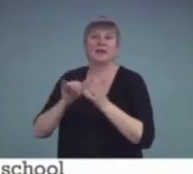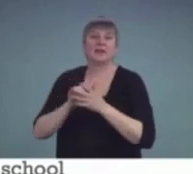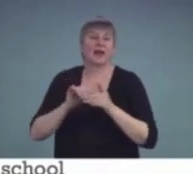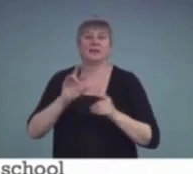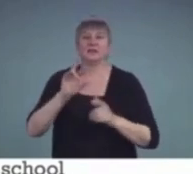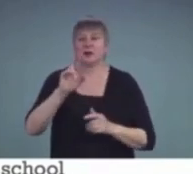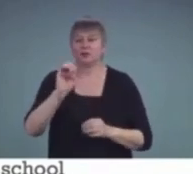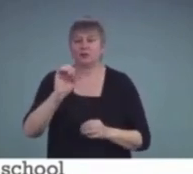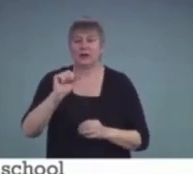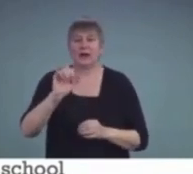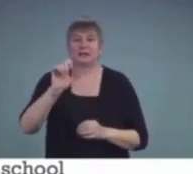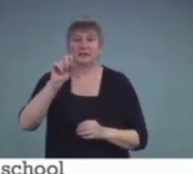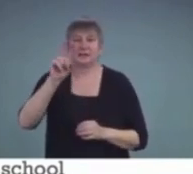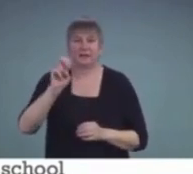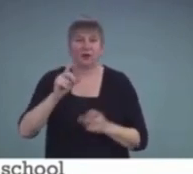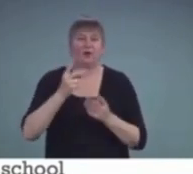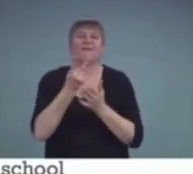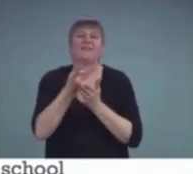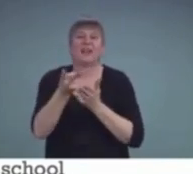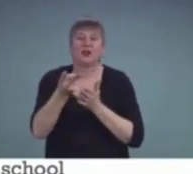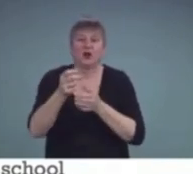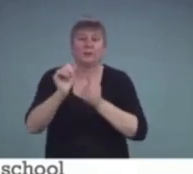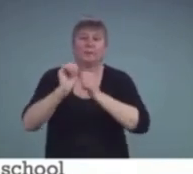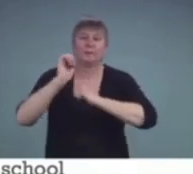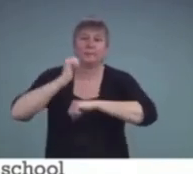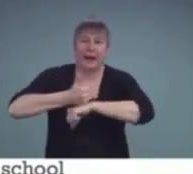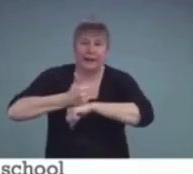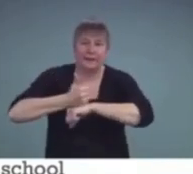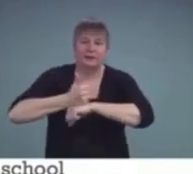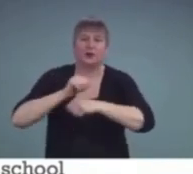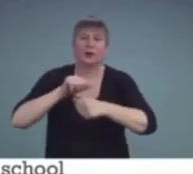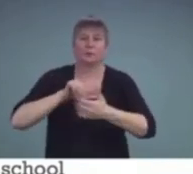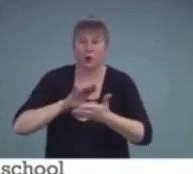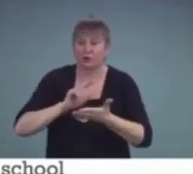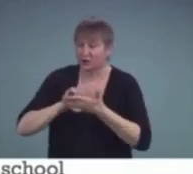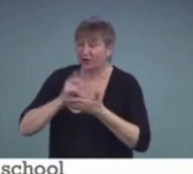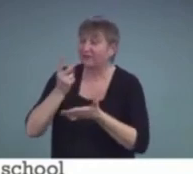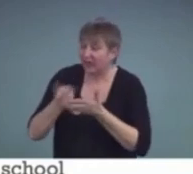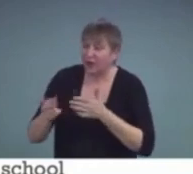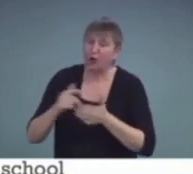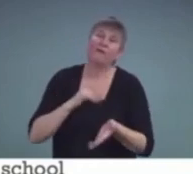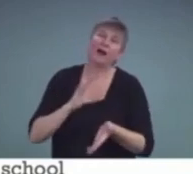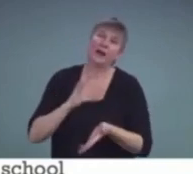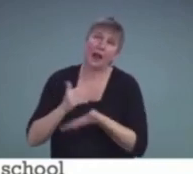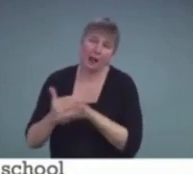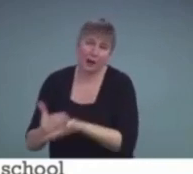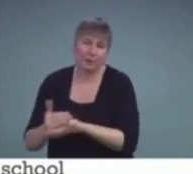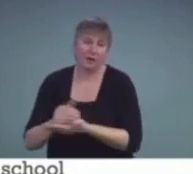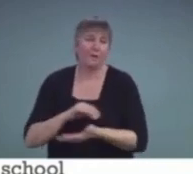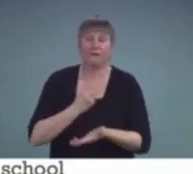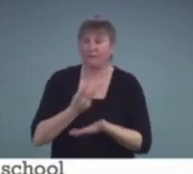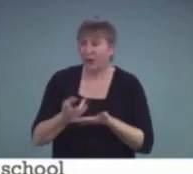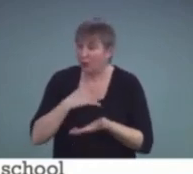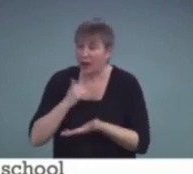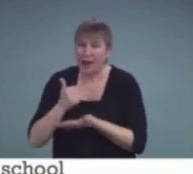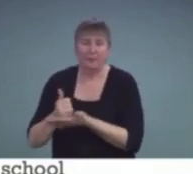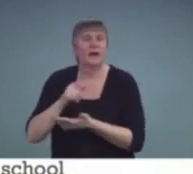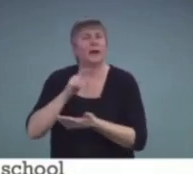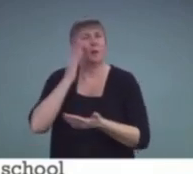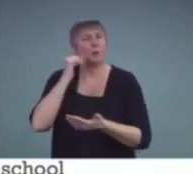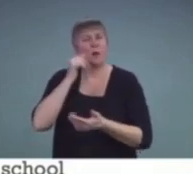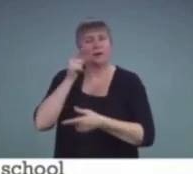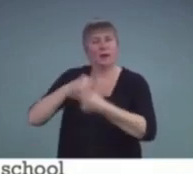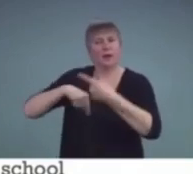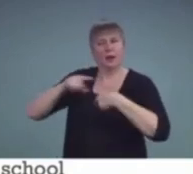approach towards intervention. By recognizing the significant effect of Kevin's hearing loss, supported intervention